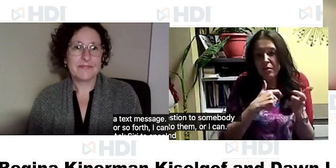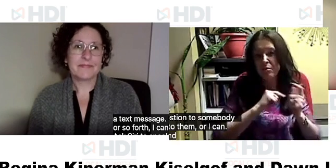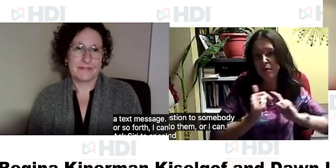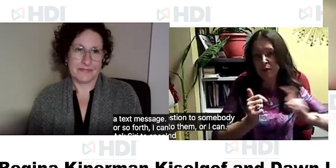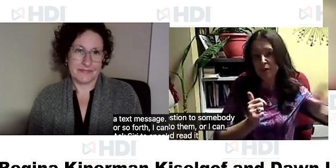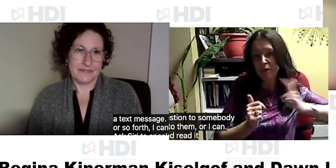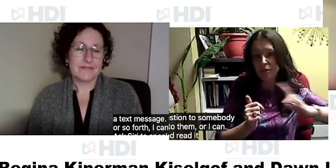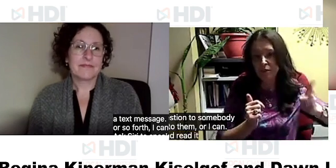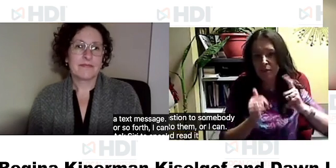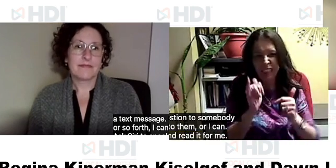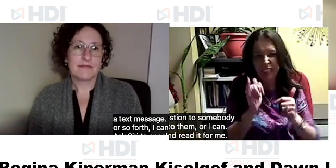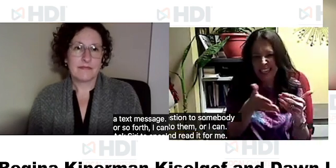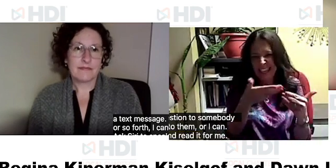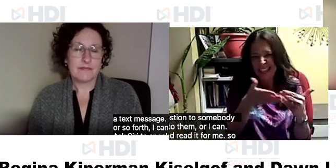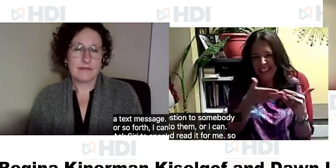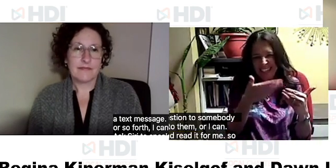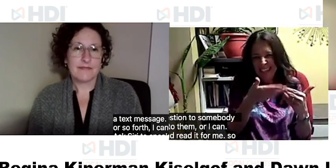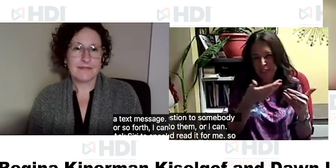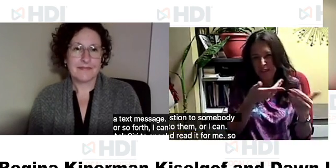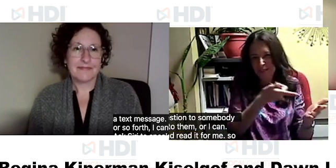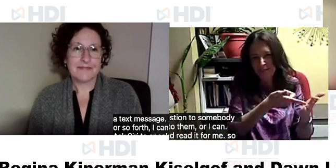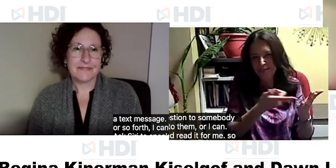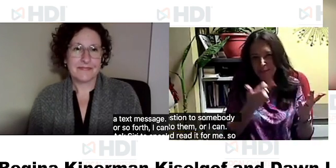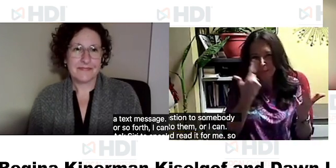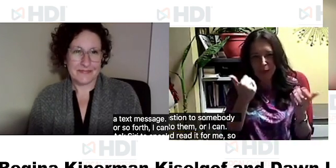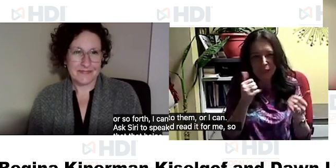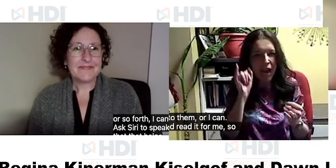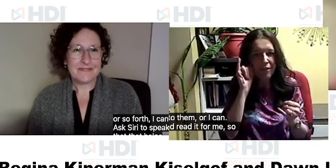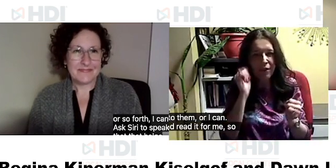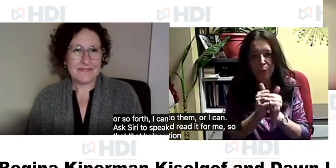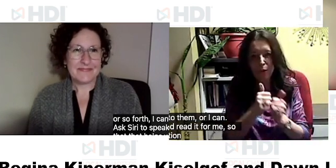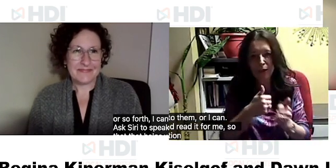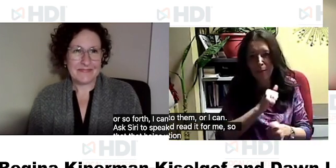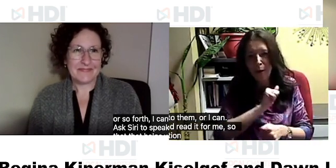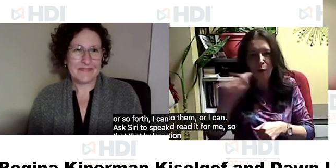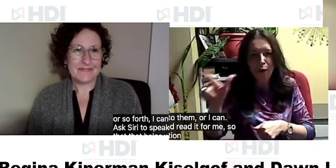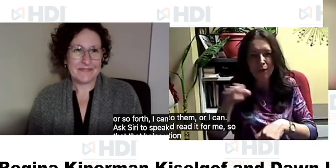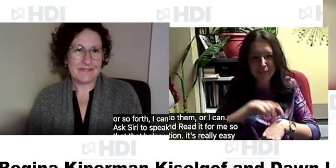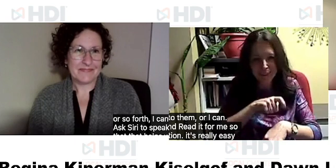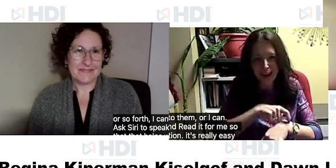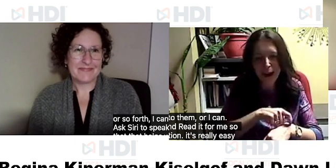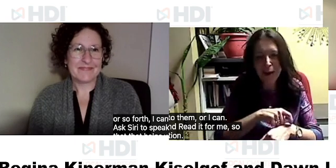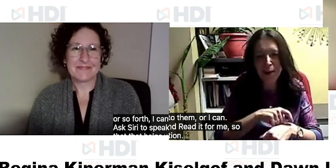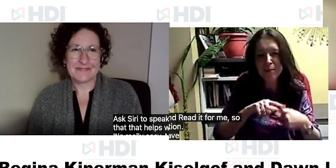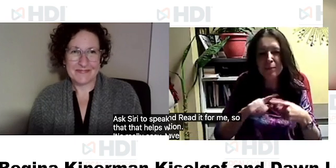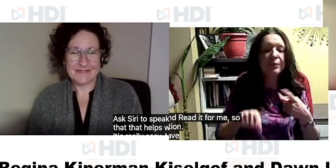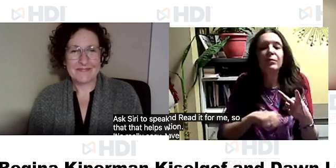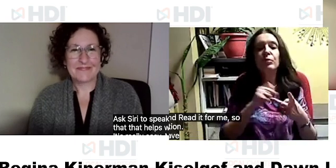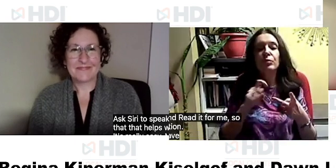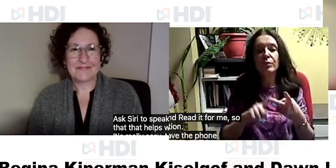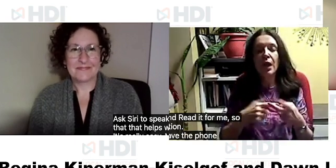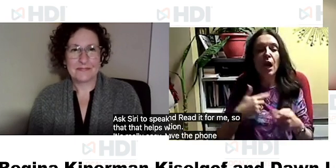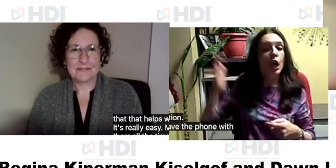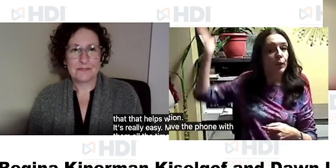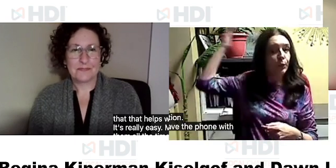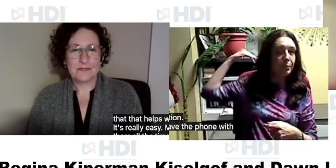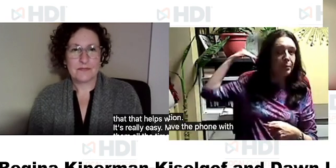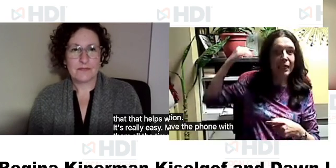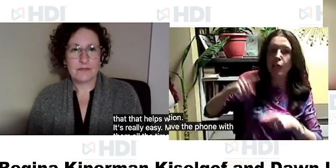it for me so that helps with an interaction it's really easy most people have the phone with them all the time